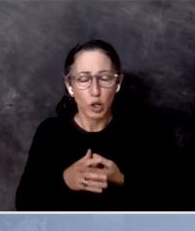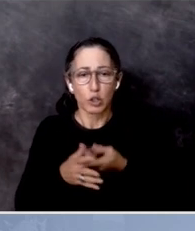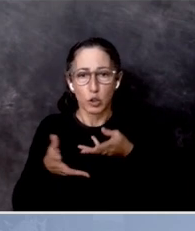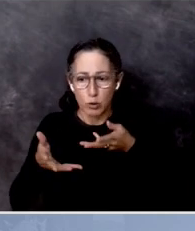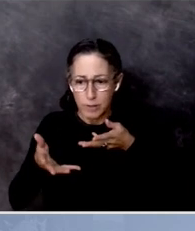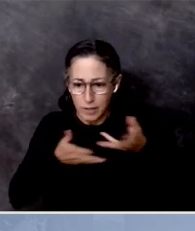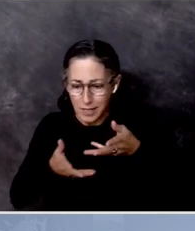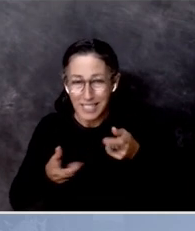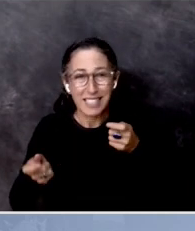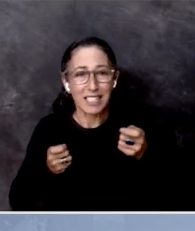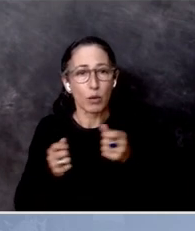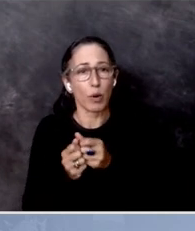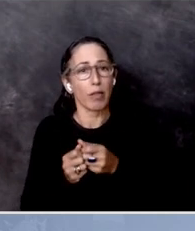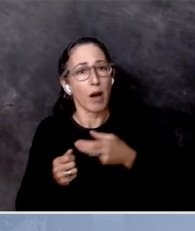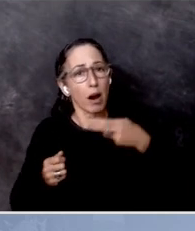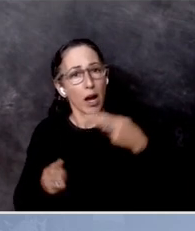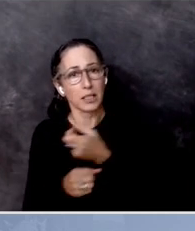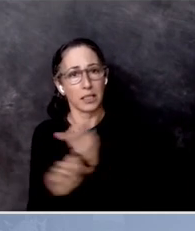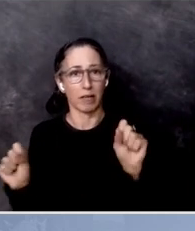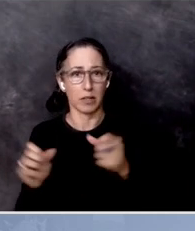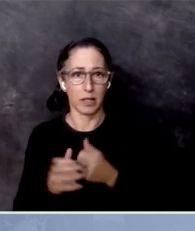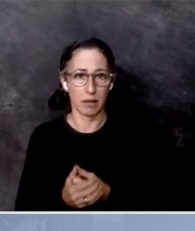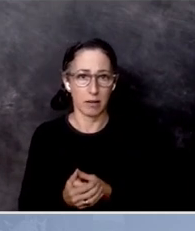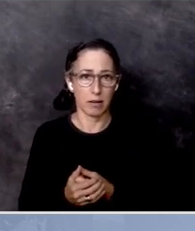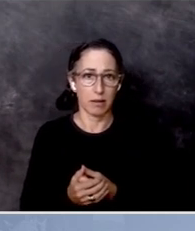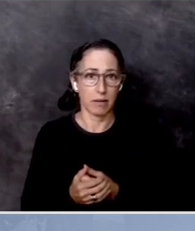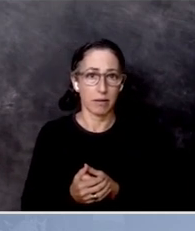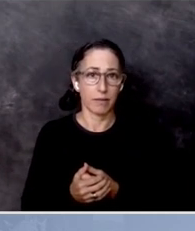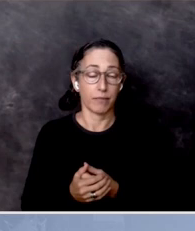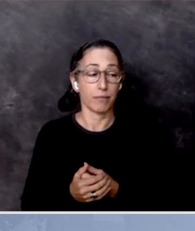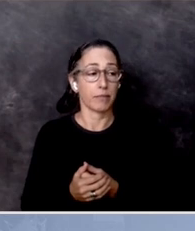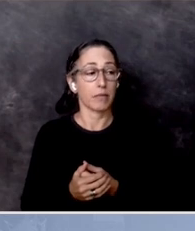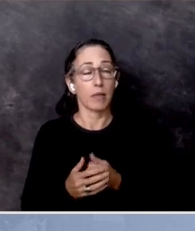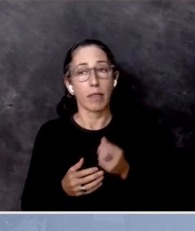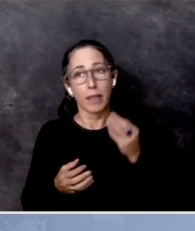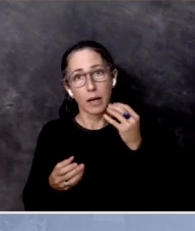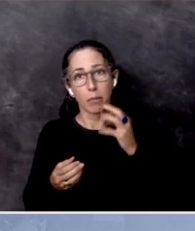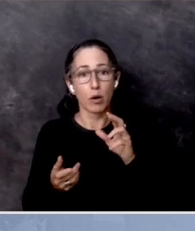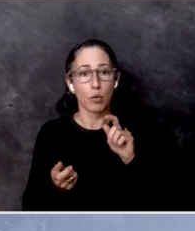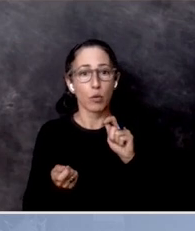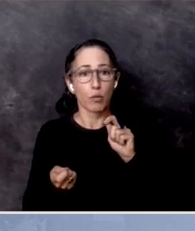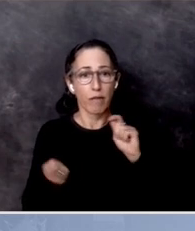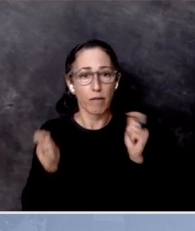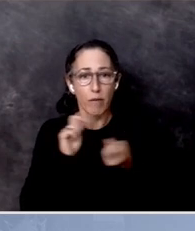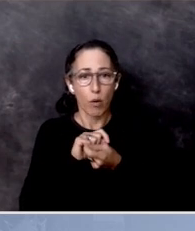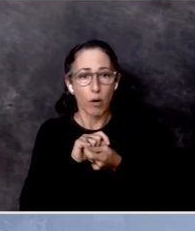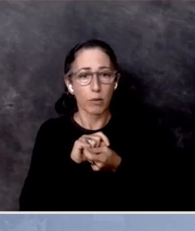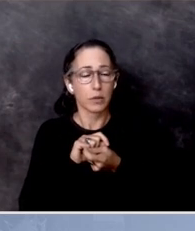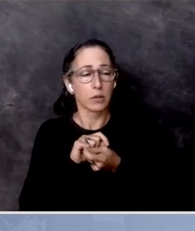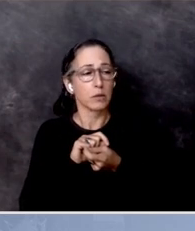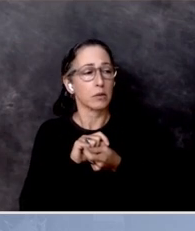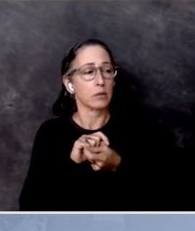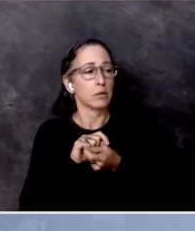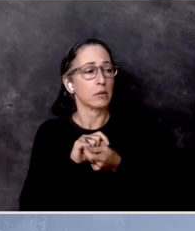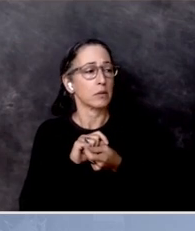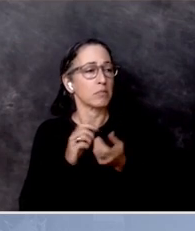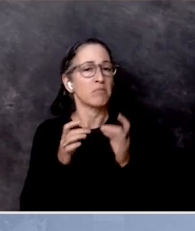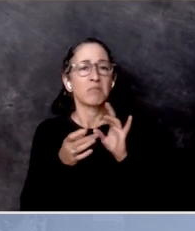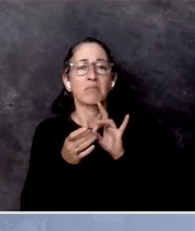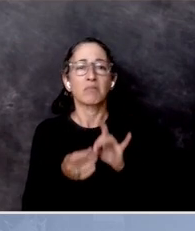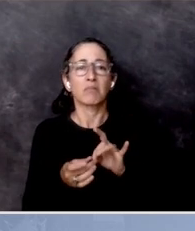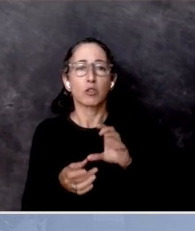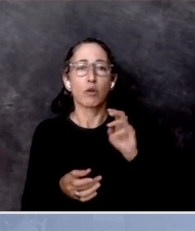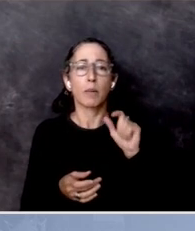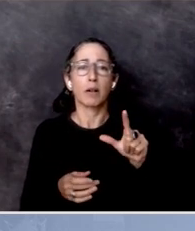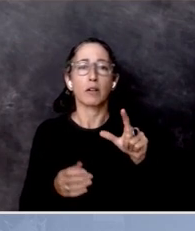start looking at reforms around how the criminal justice system operates in this